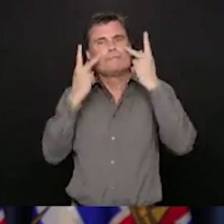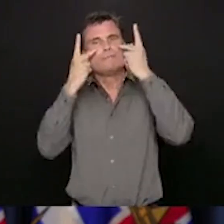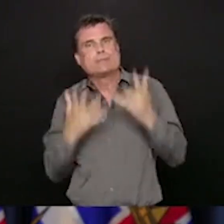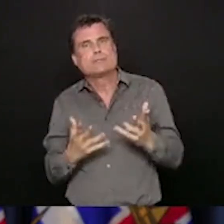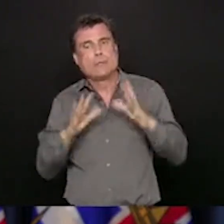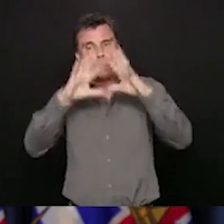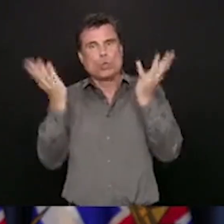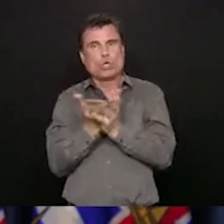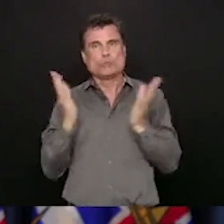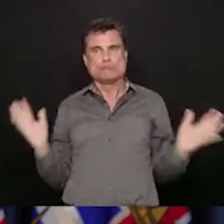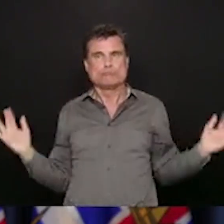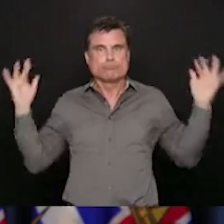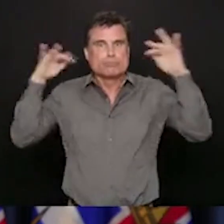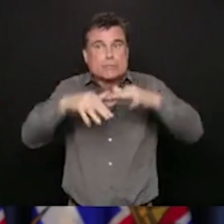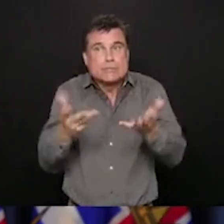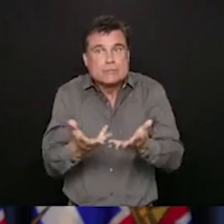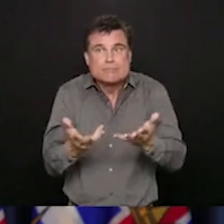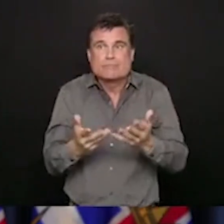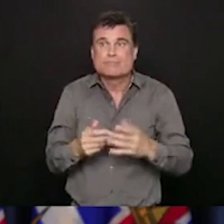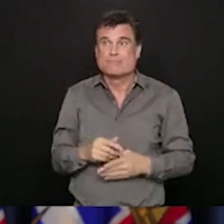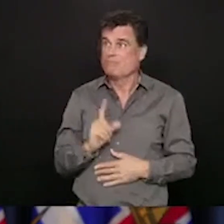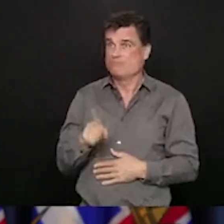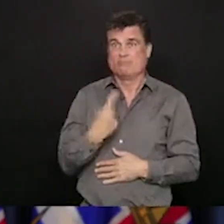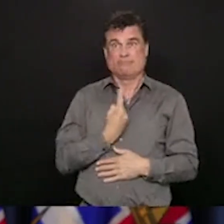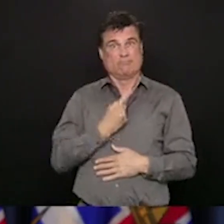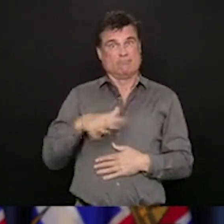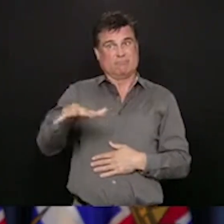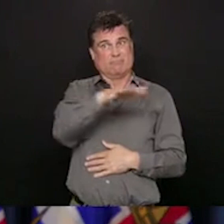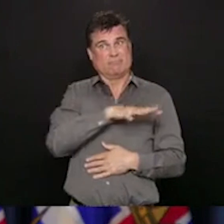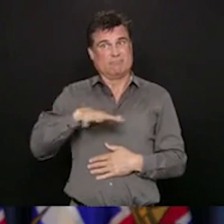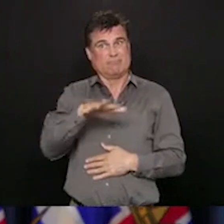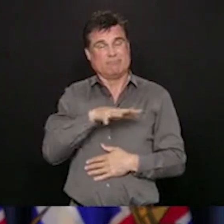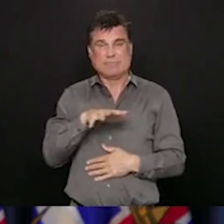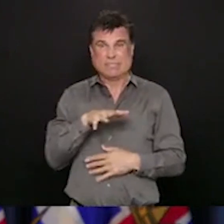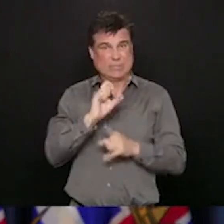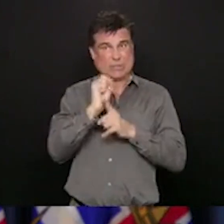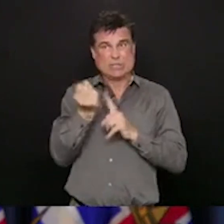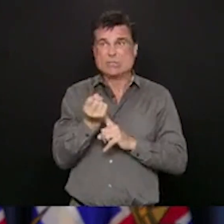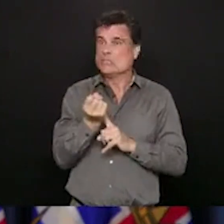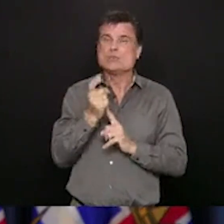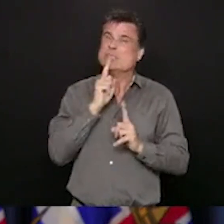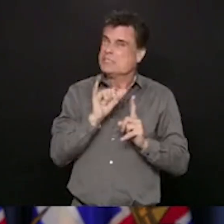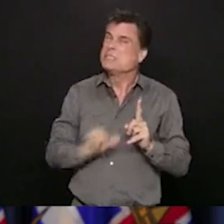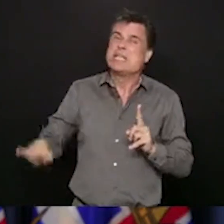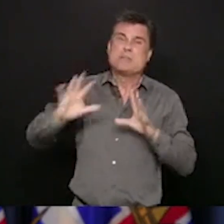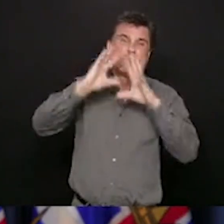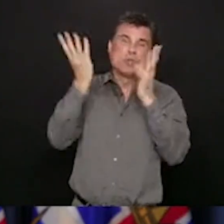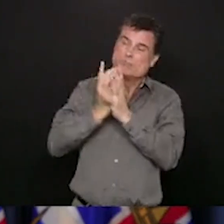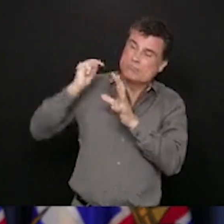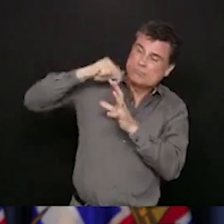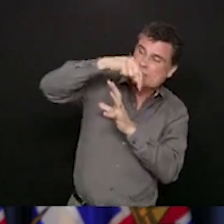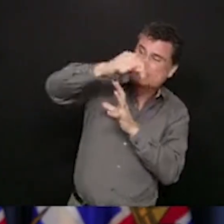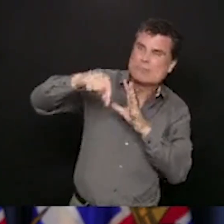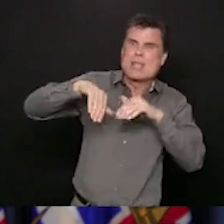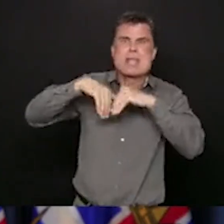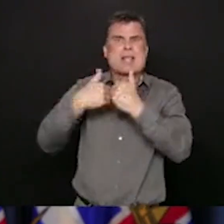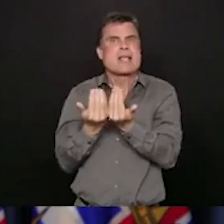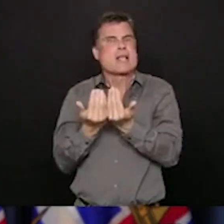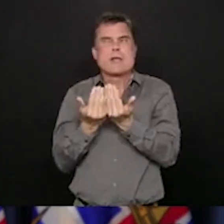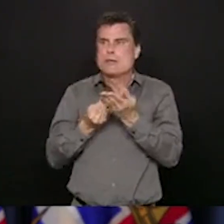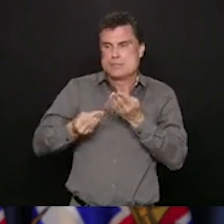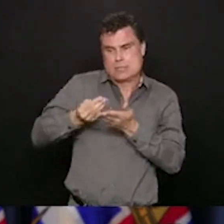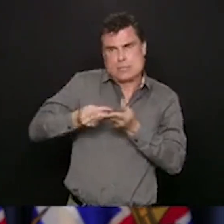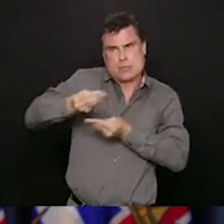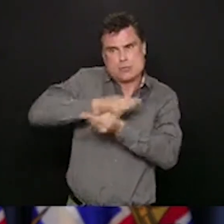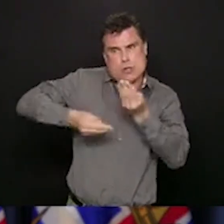negative numbers. So although we have quality wood products and a whole host of other things that the world have been buying for from